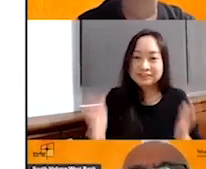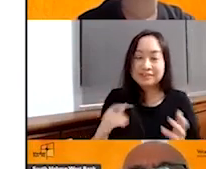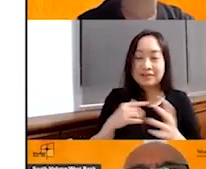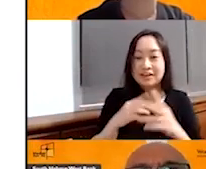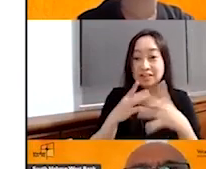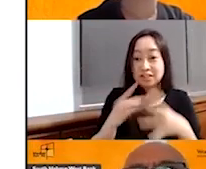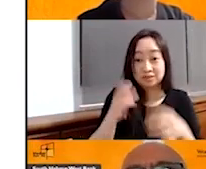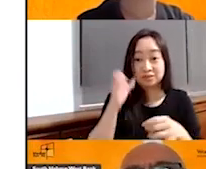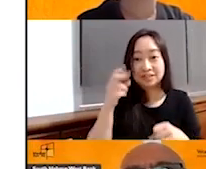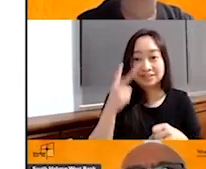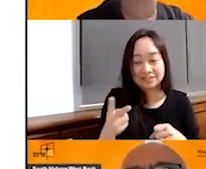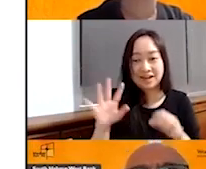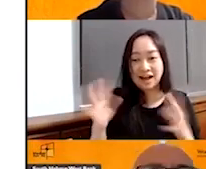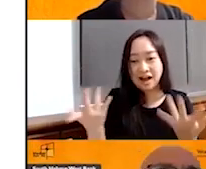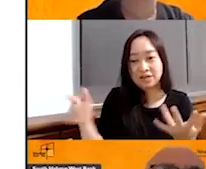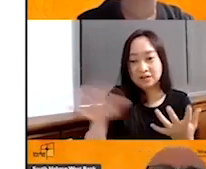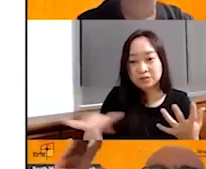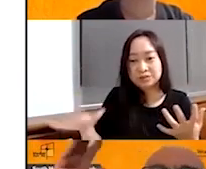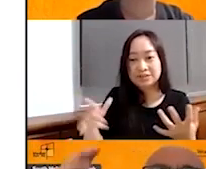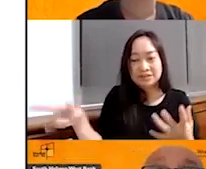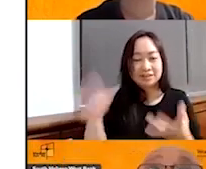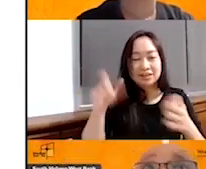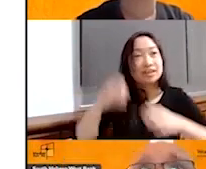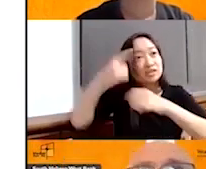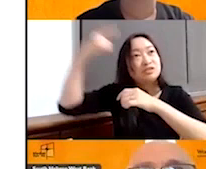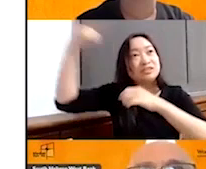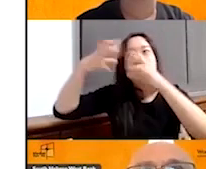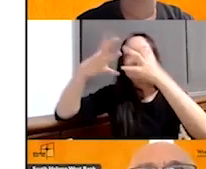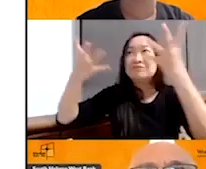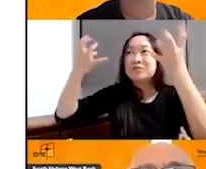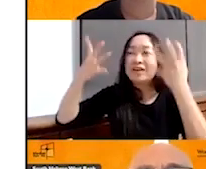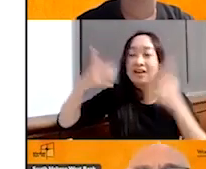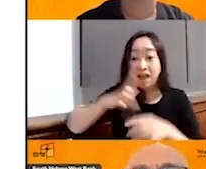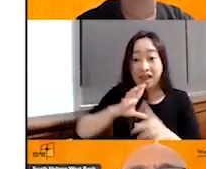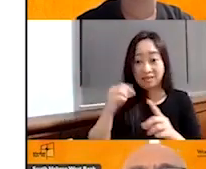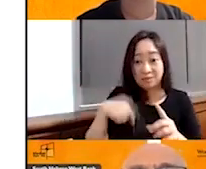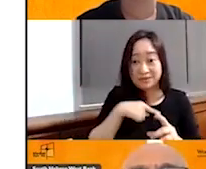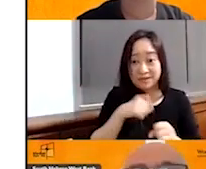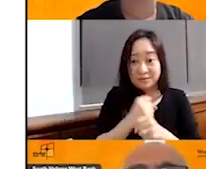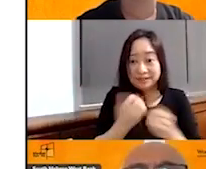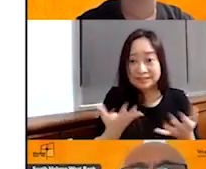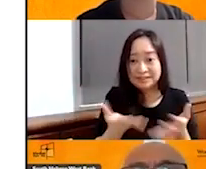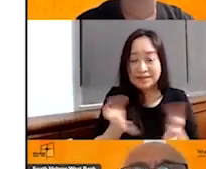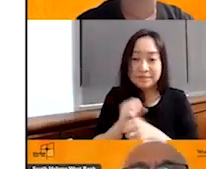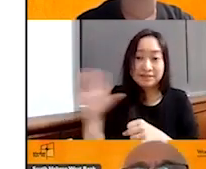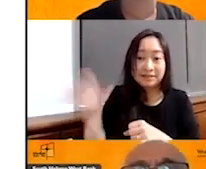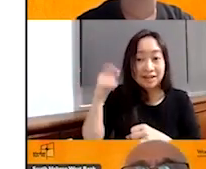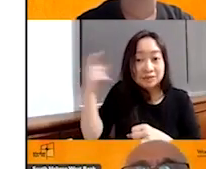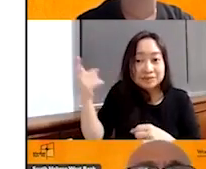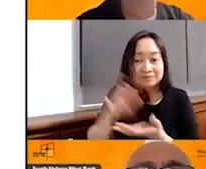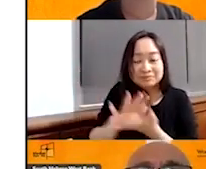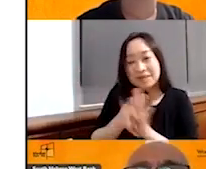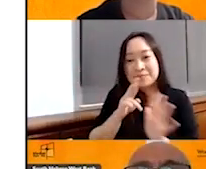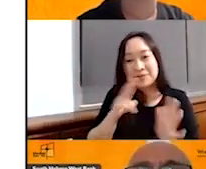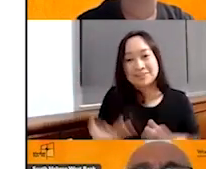can see the children they can bring. And we are working here to make their dreams a